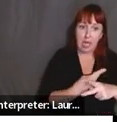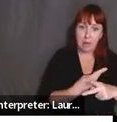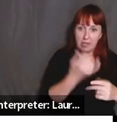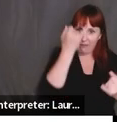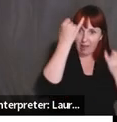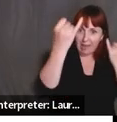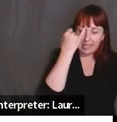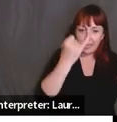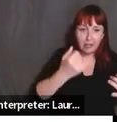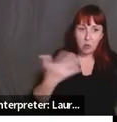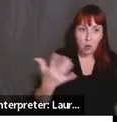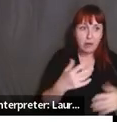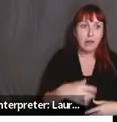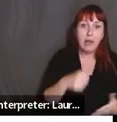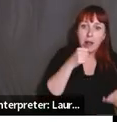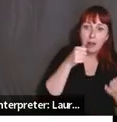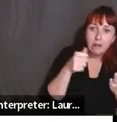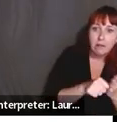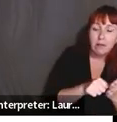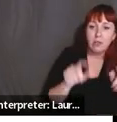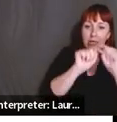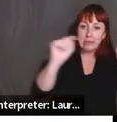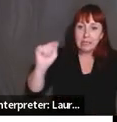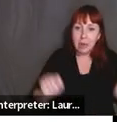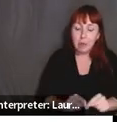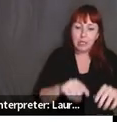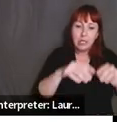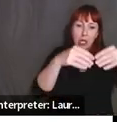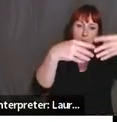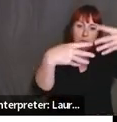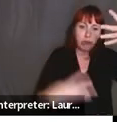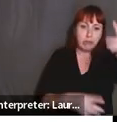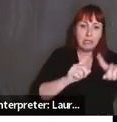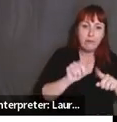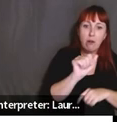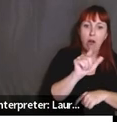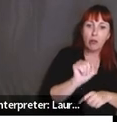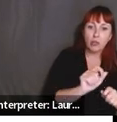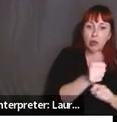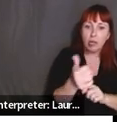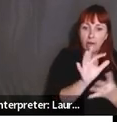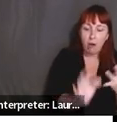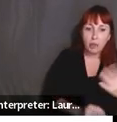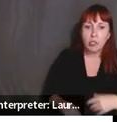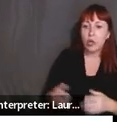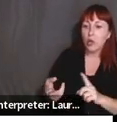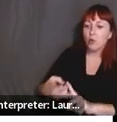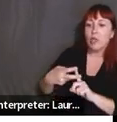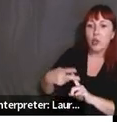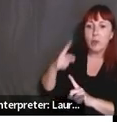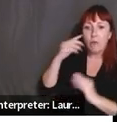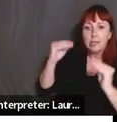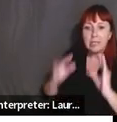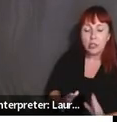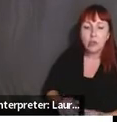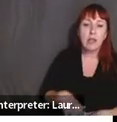out of this are letters or templates outlining alternatives, recruitment teacher, materials for teachers, or FAQs that can